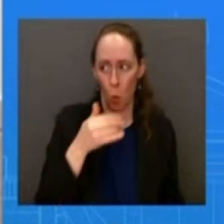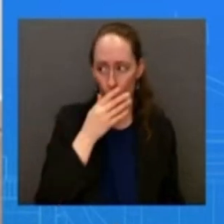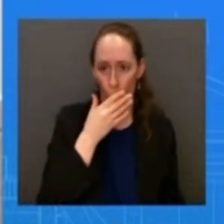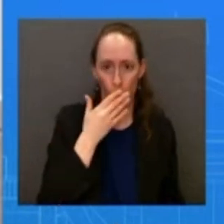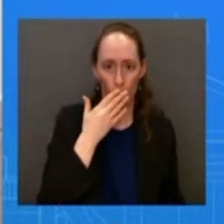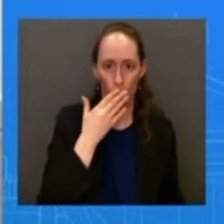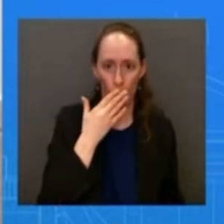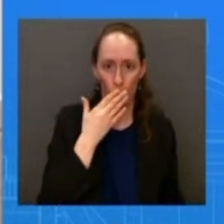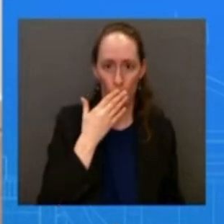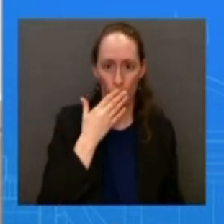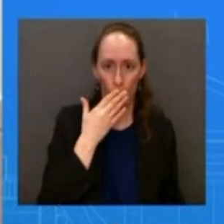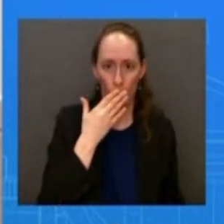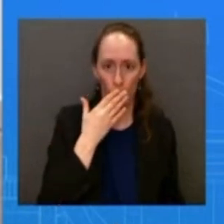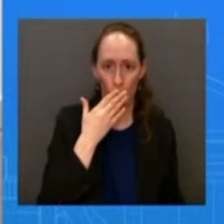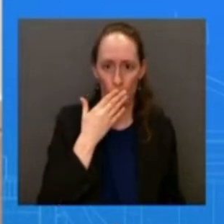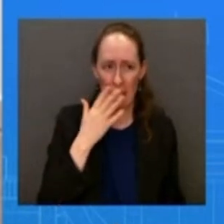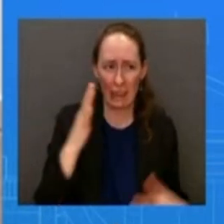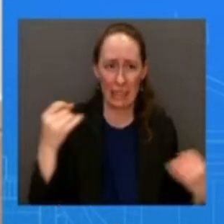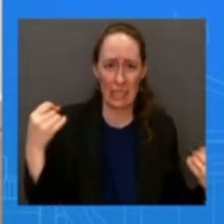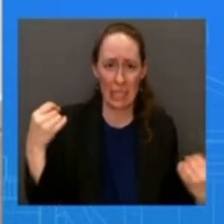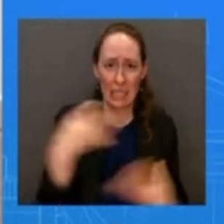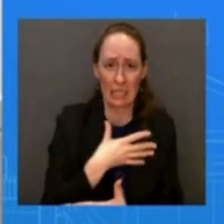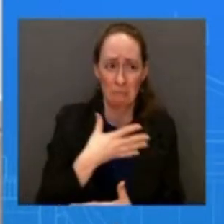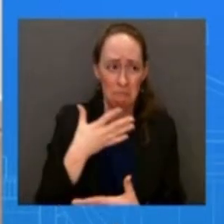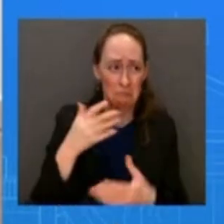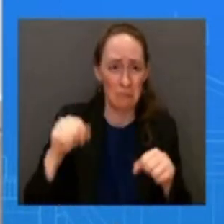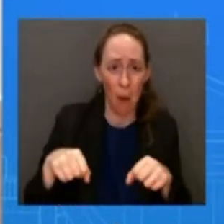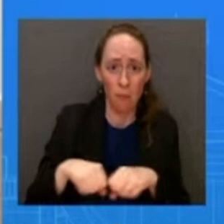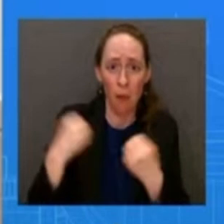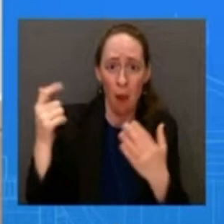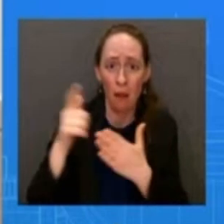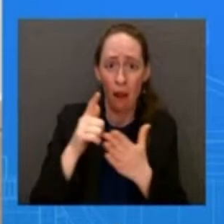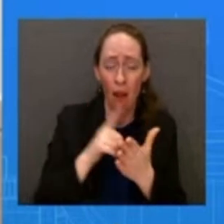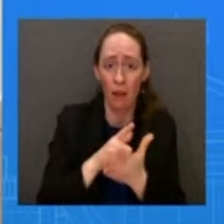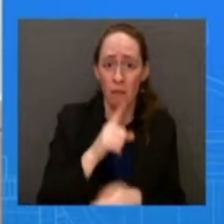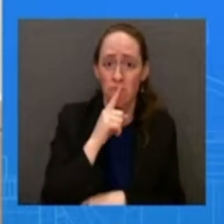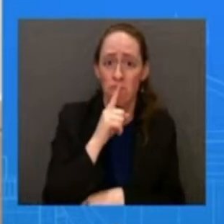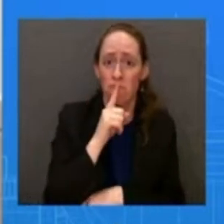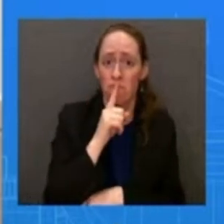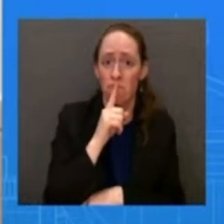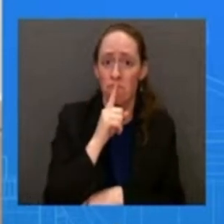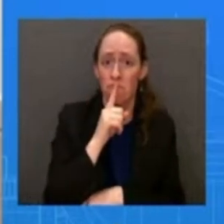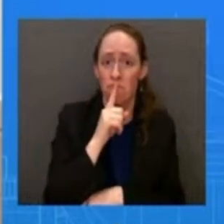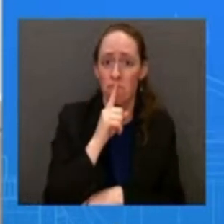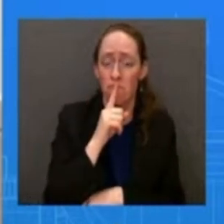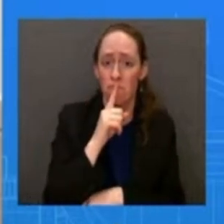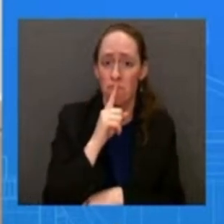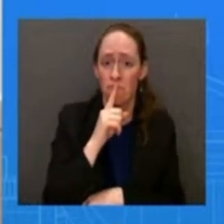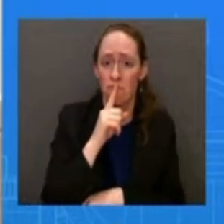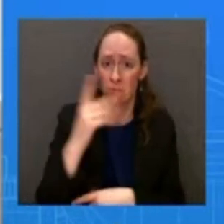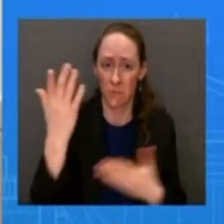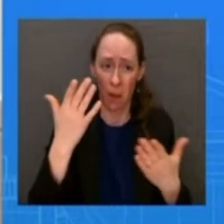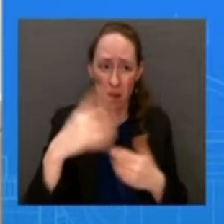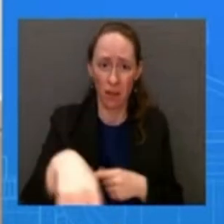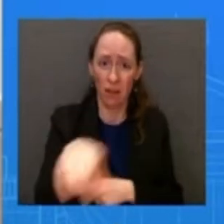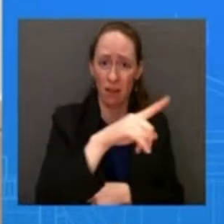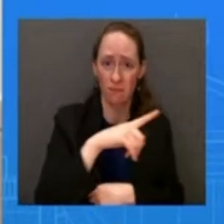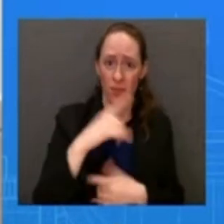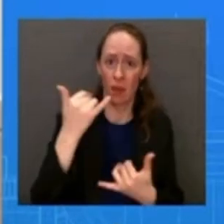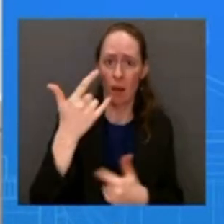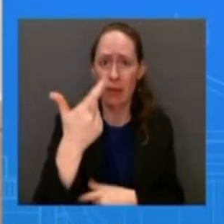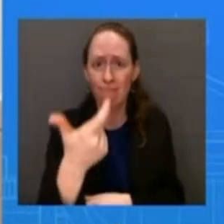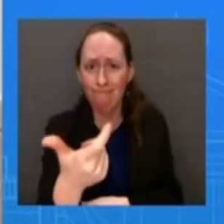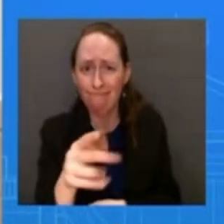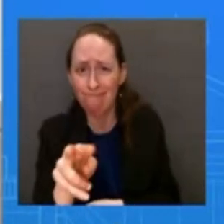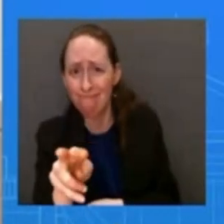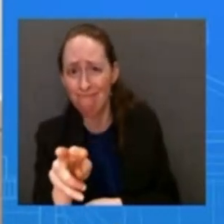what do you say to anybody out there who is watching this conversation and may be hesitant to come forward to the u.s government to say it's our